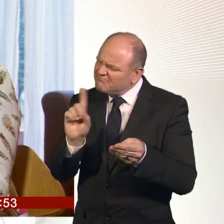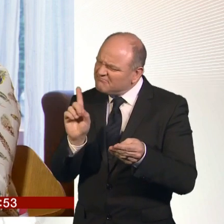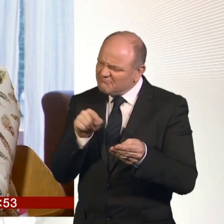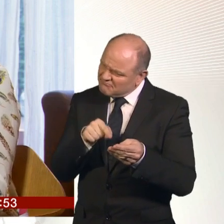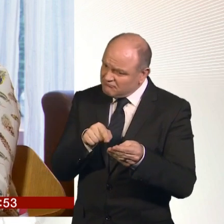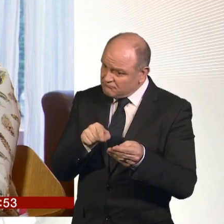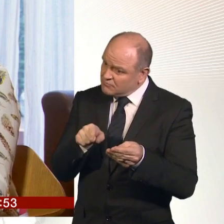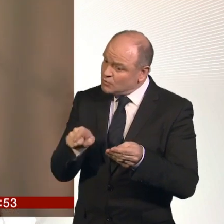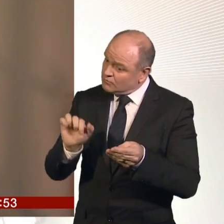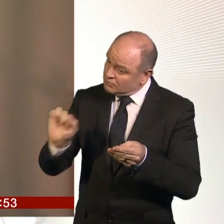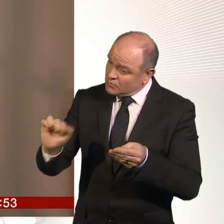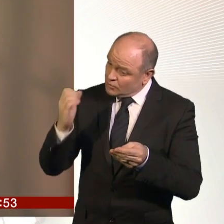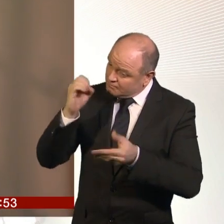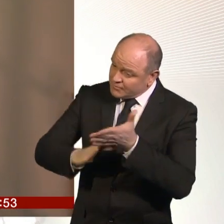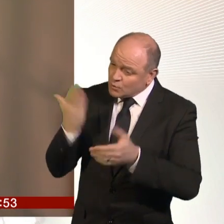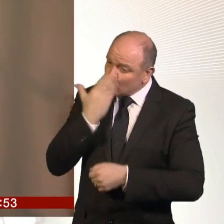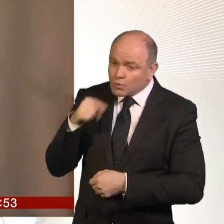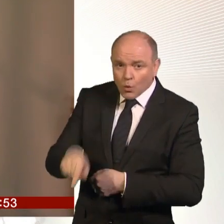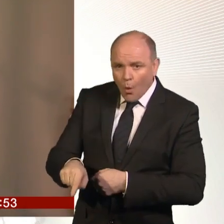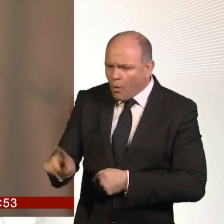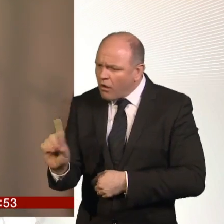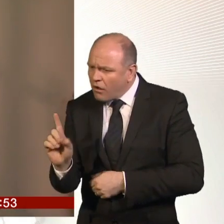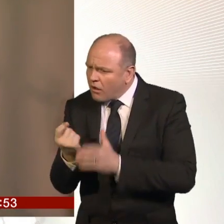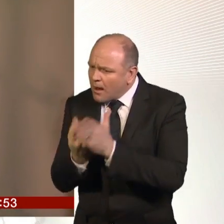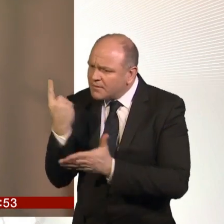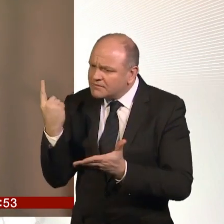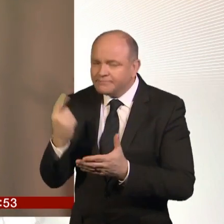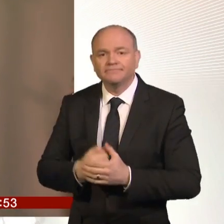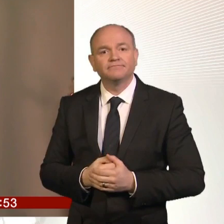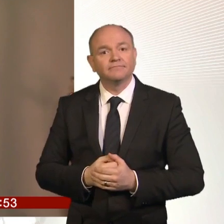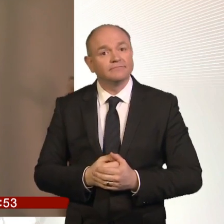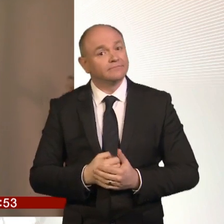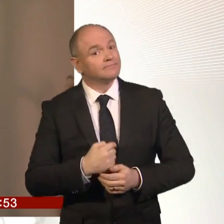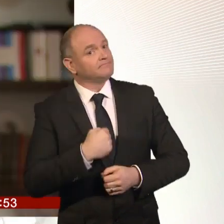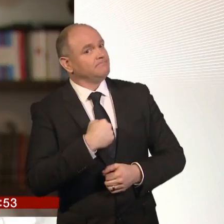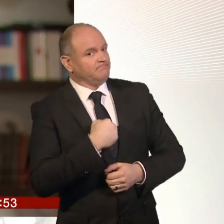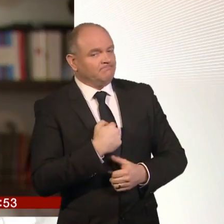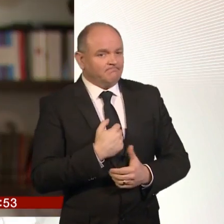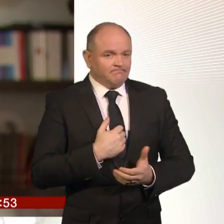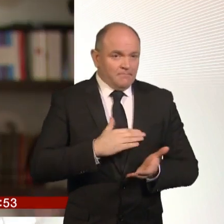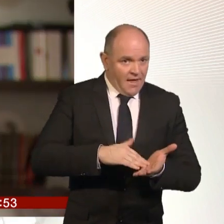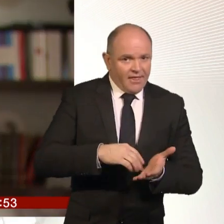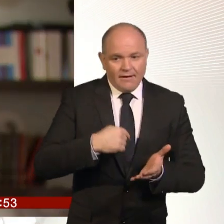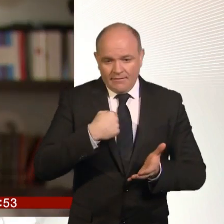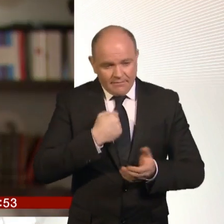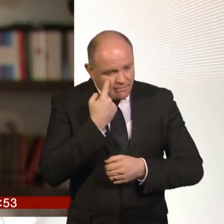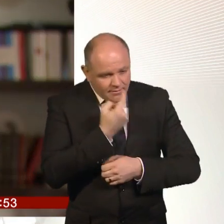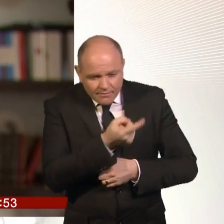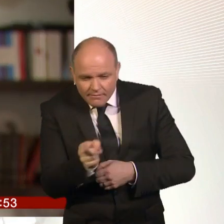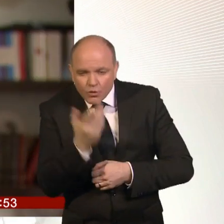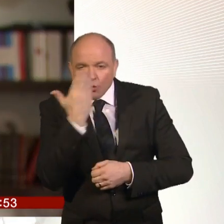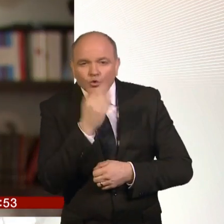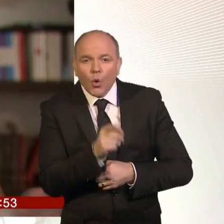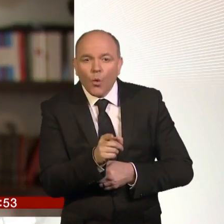a big, a big impact, hasn't it? I think the challenges at school are vast because some schools just aren't even looking